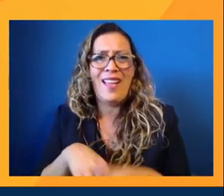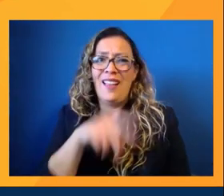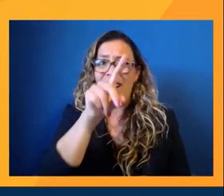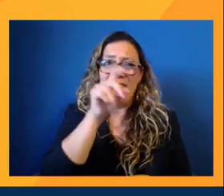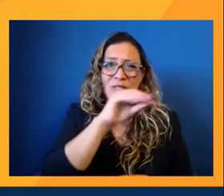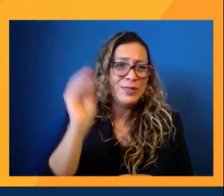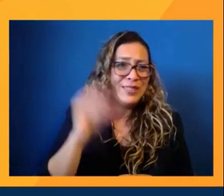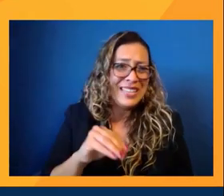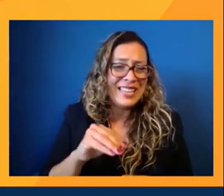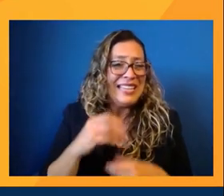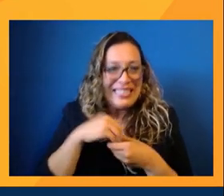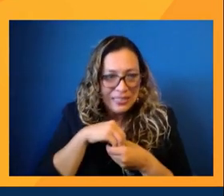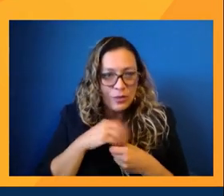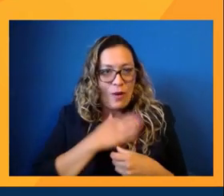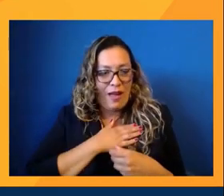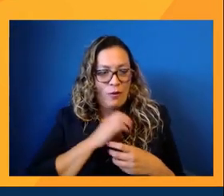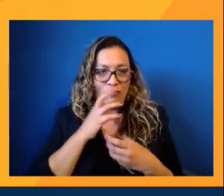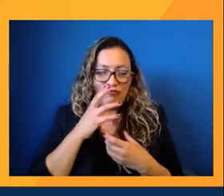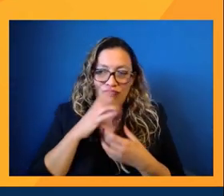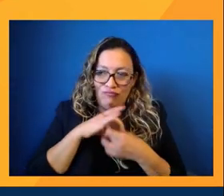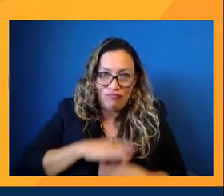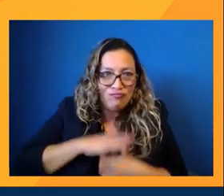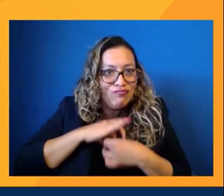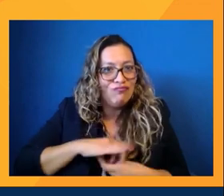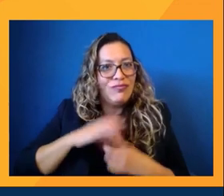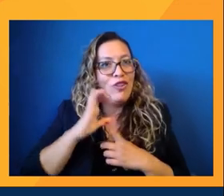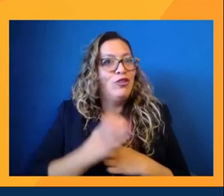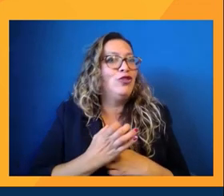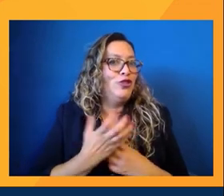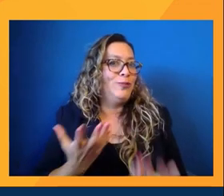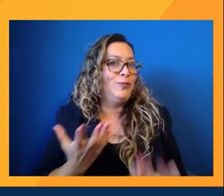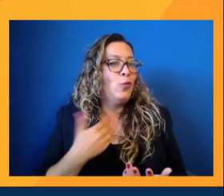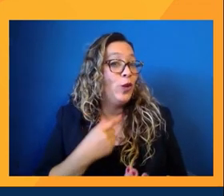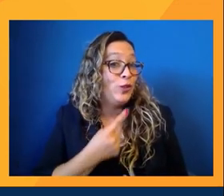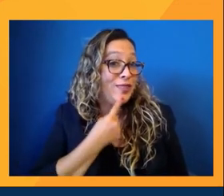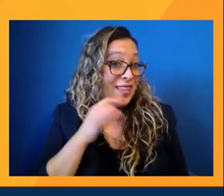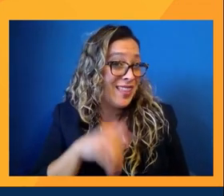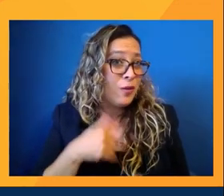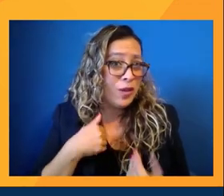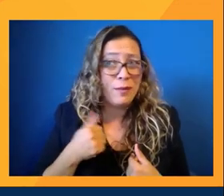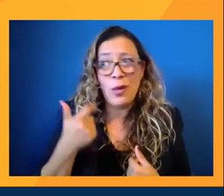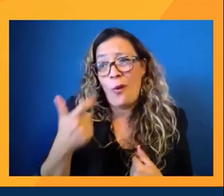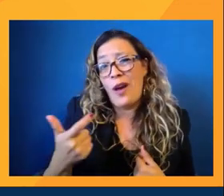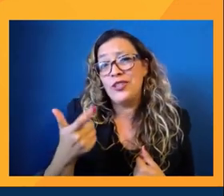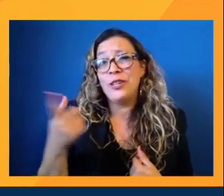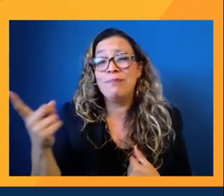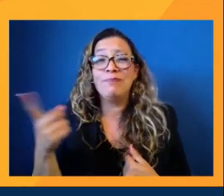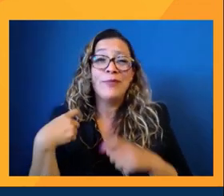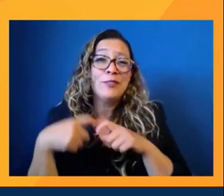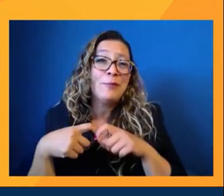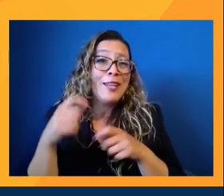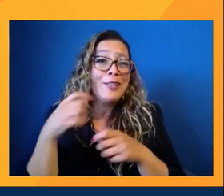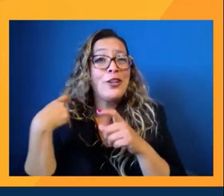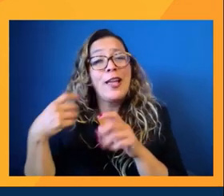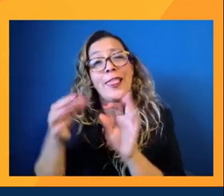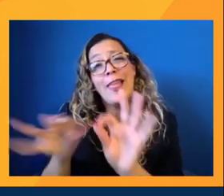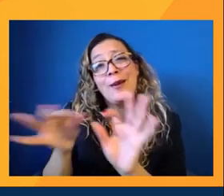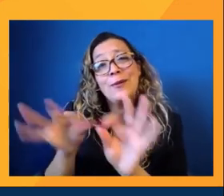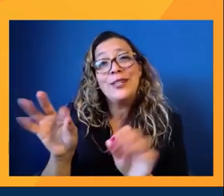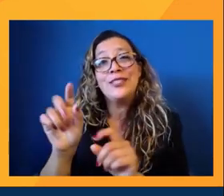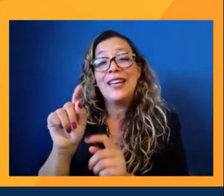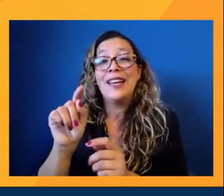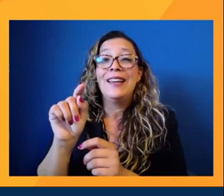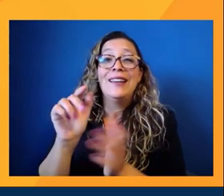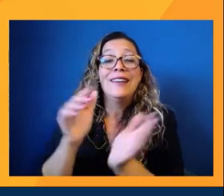our own culture. And so when you say that, you know, we can be watching a Spanish language telenovela with our abuelita